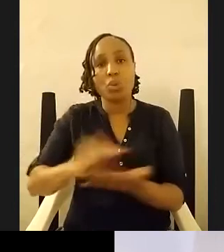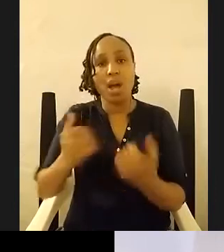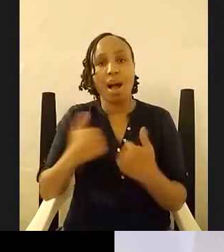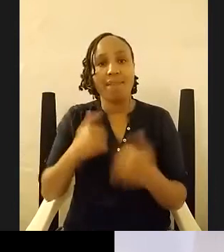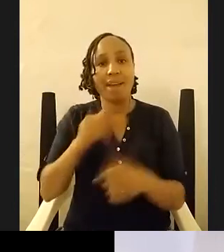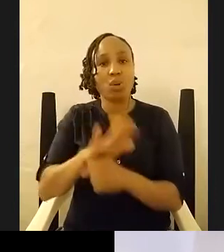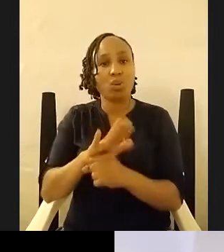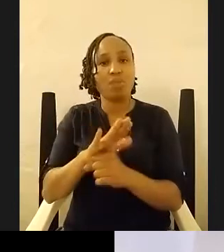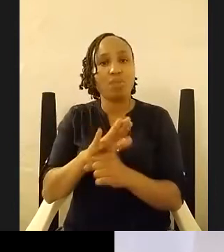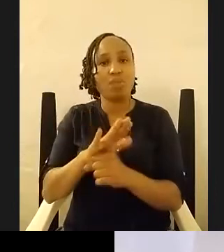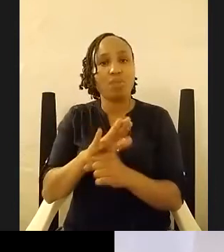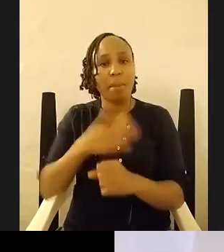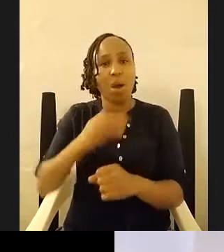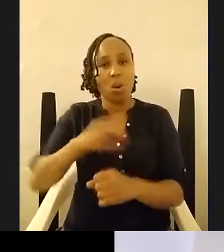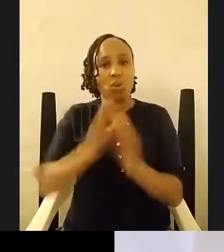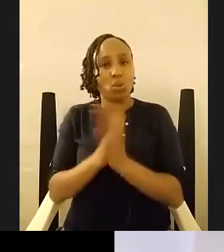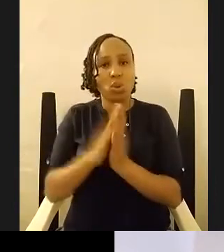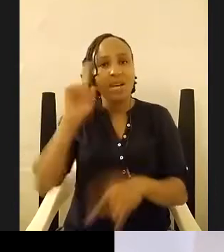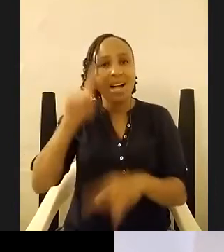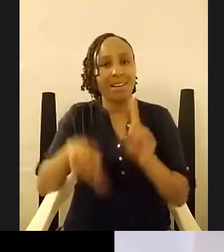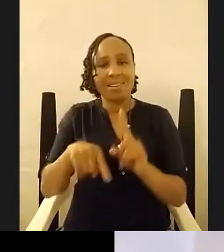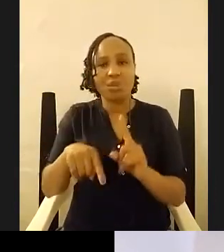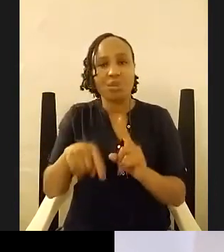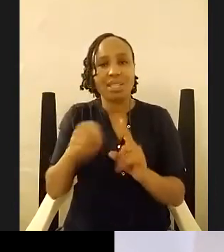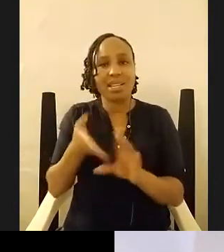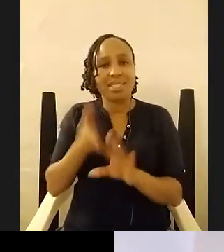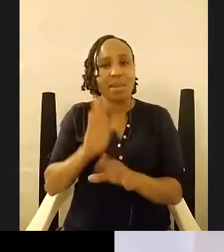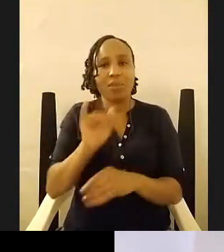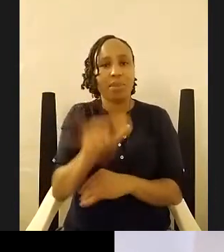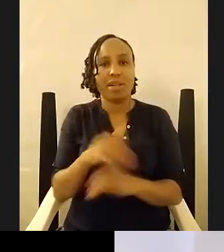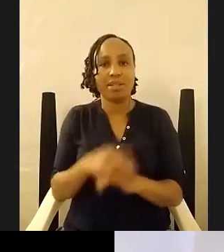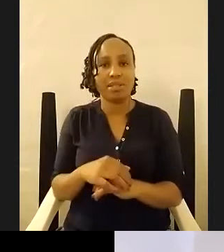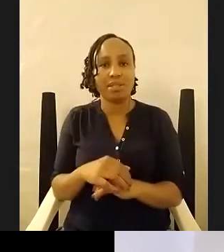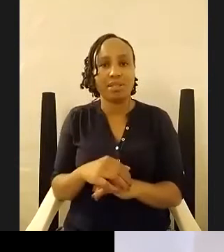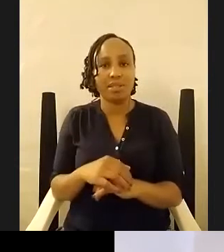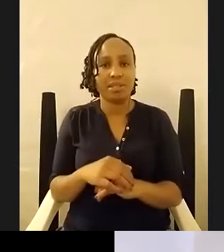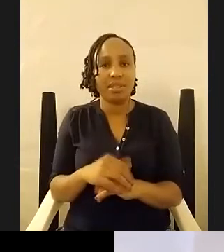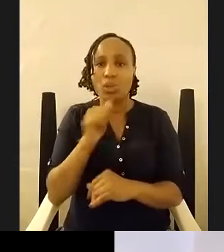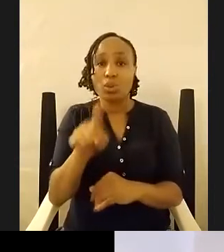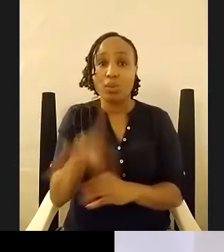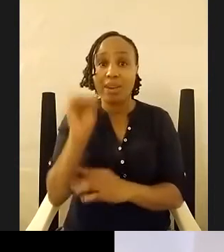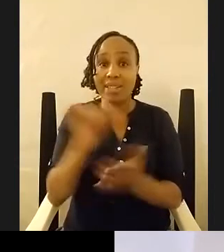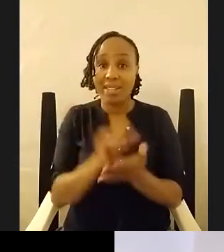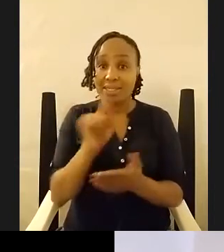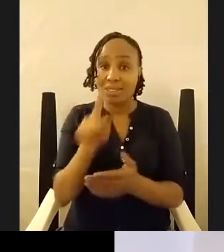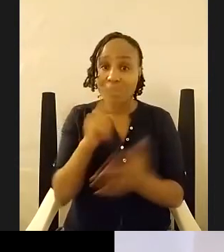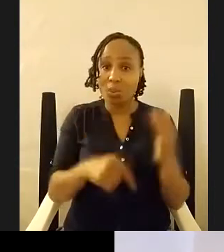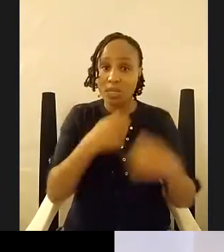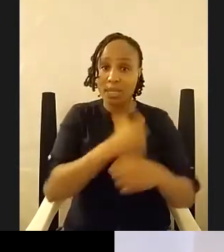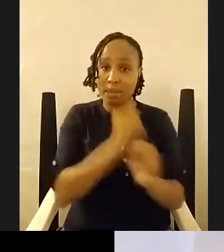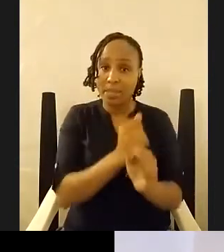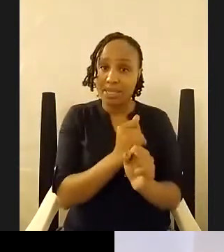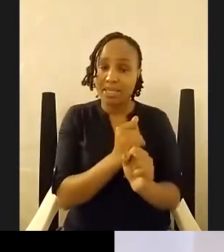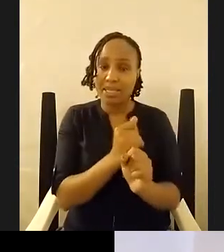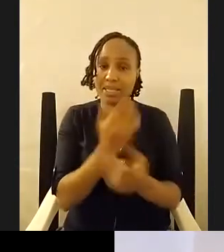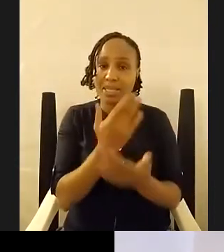we can never escape it yeah don't you find don't you find that that's what makes some of like the writings that you like